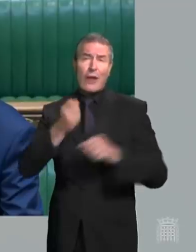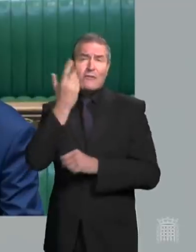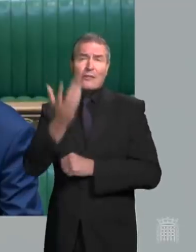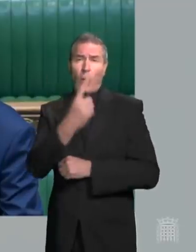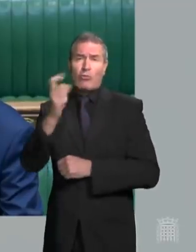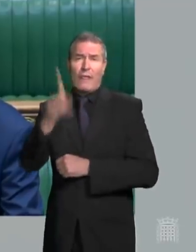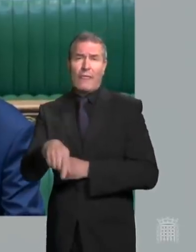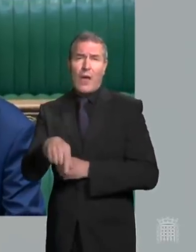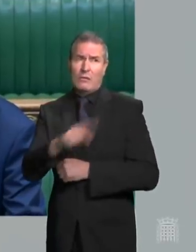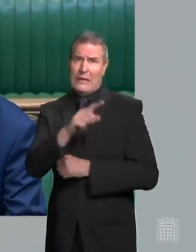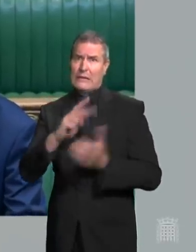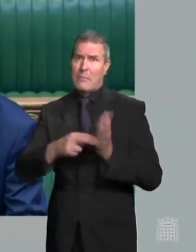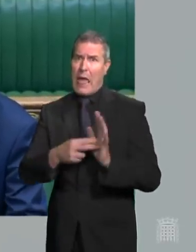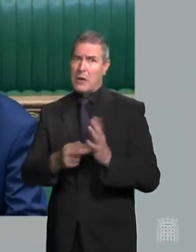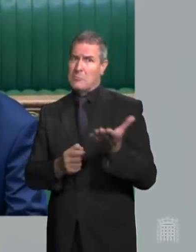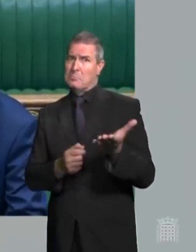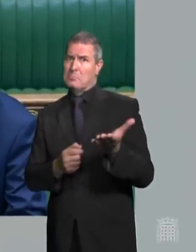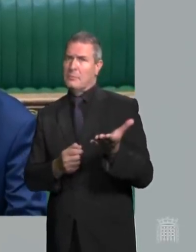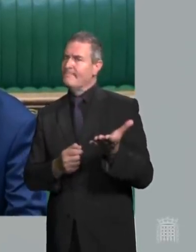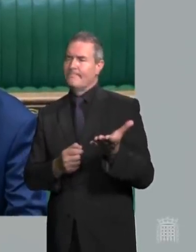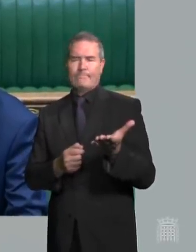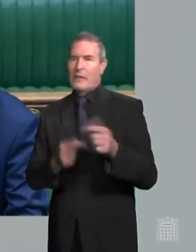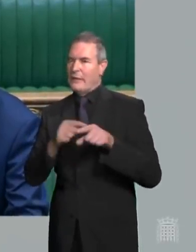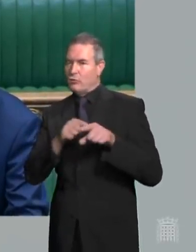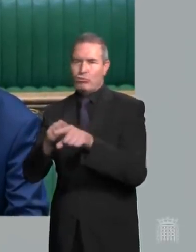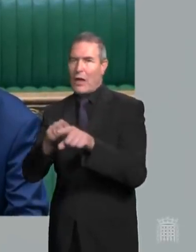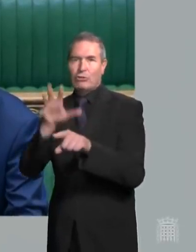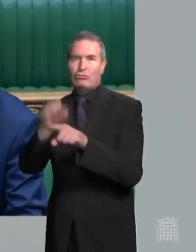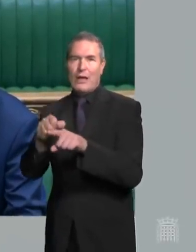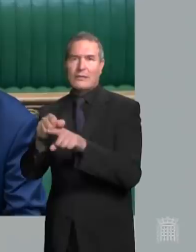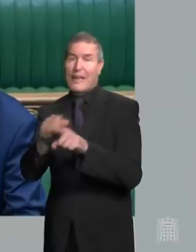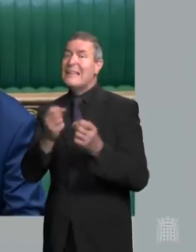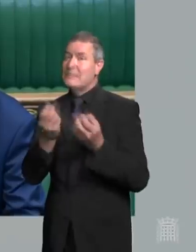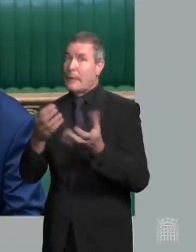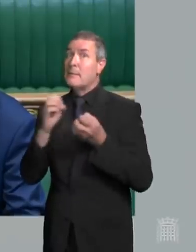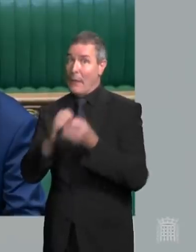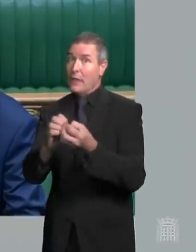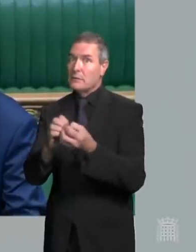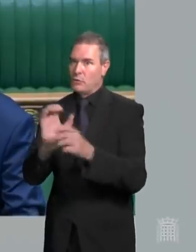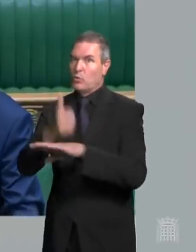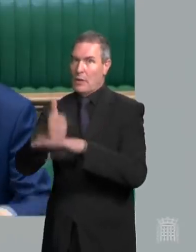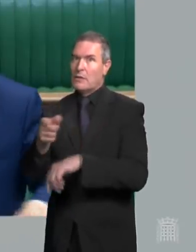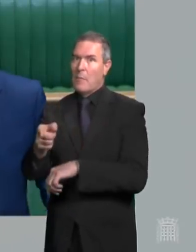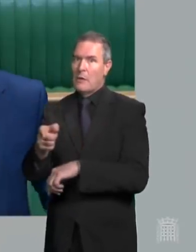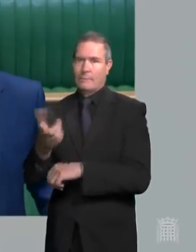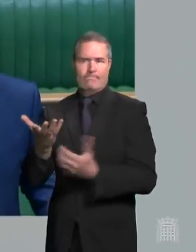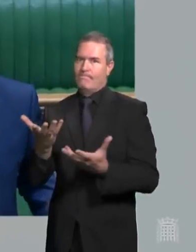his plan risks undermining the track and trace system that he spent billions and billions of pounds on.